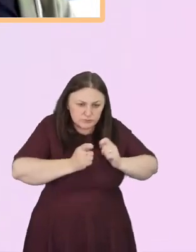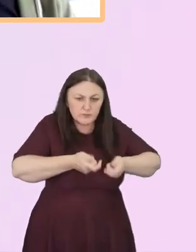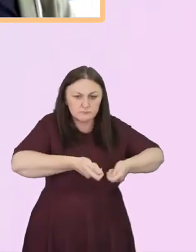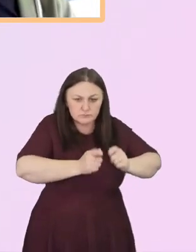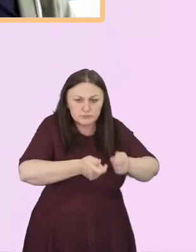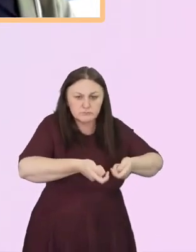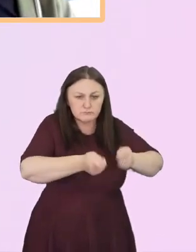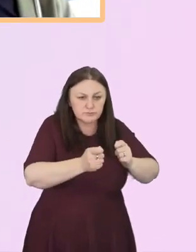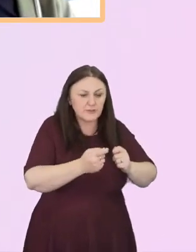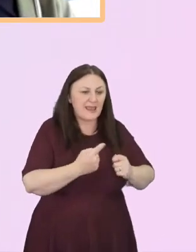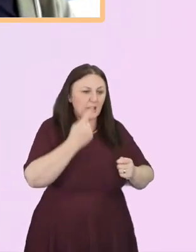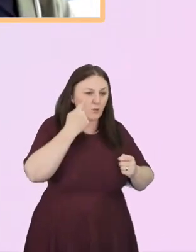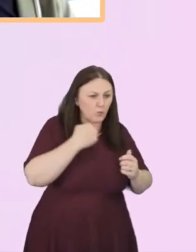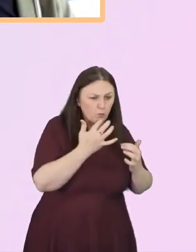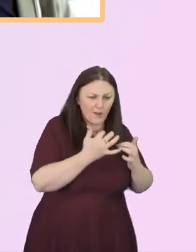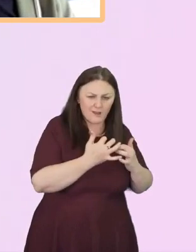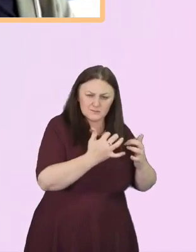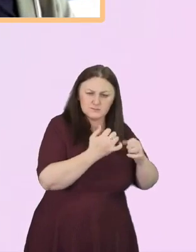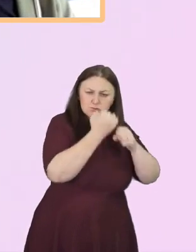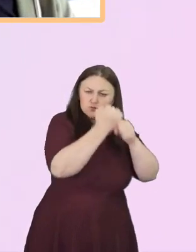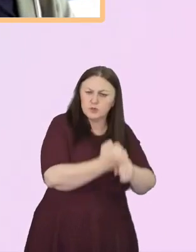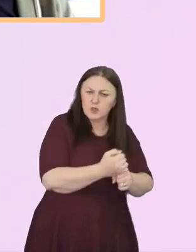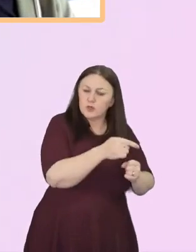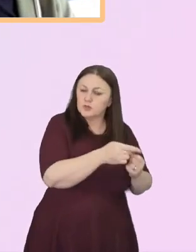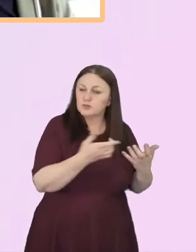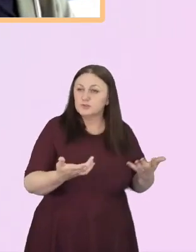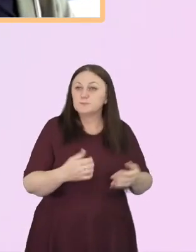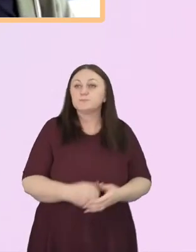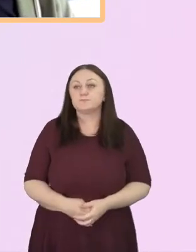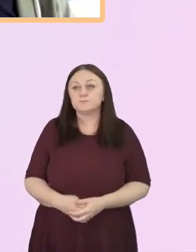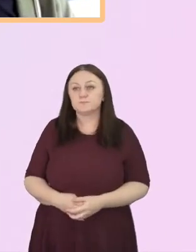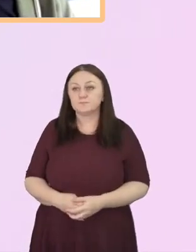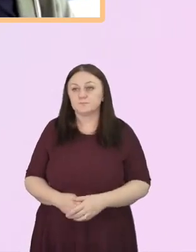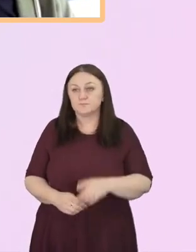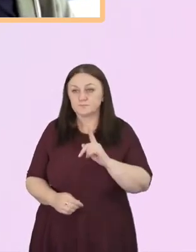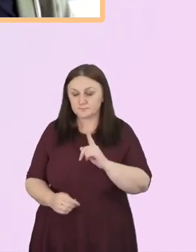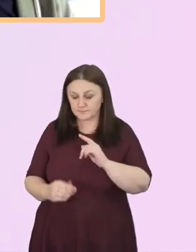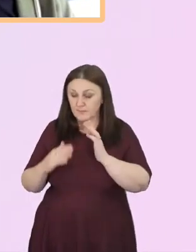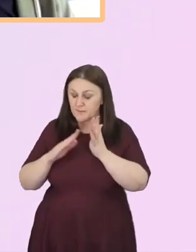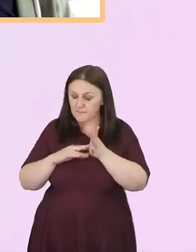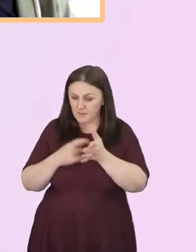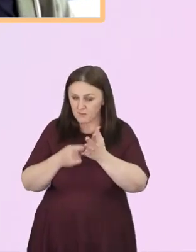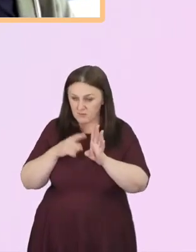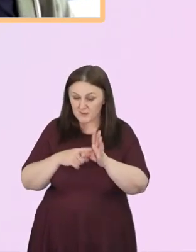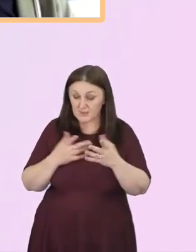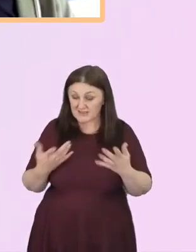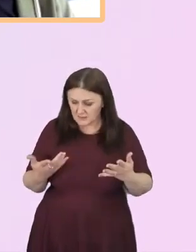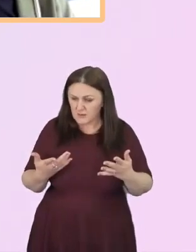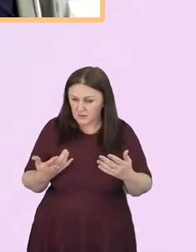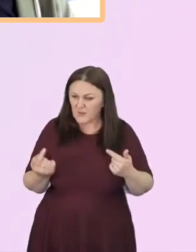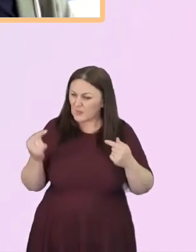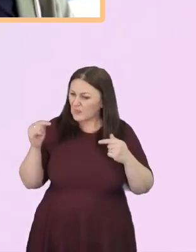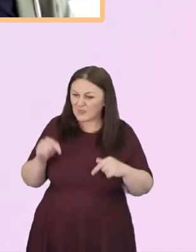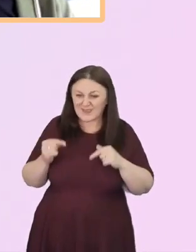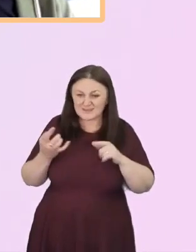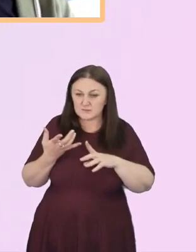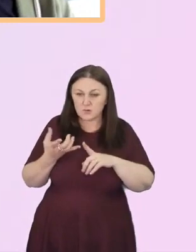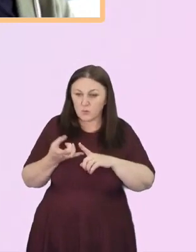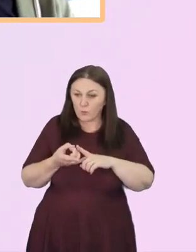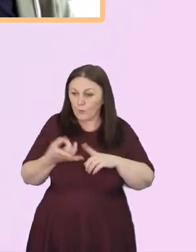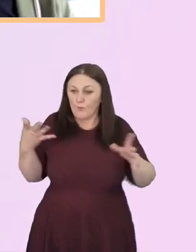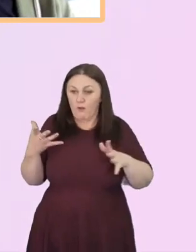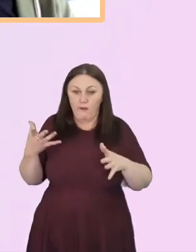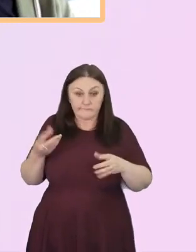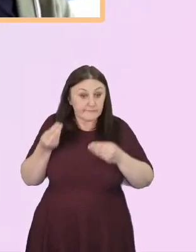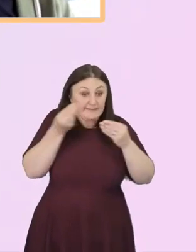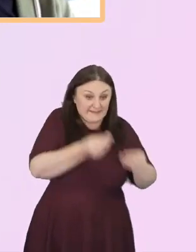I think what I'd say is, this isn't a one-hit thing. It's a commitment. It's a